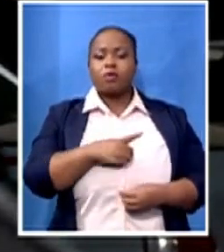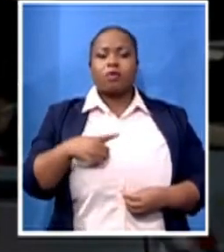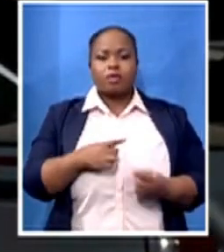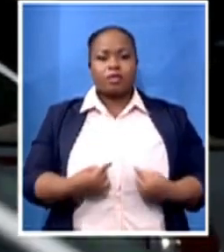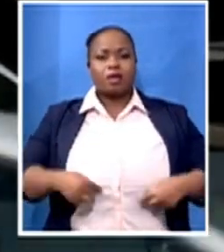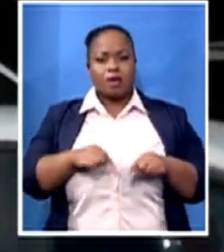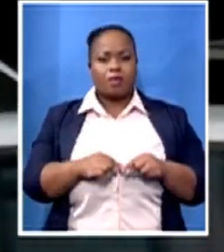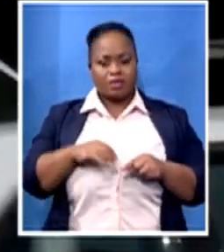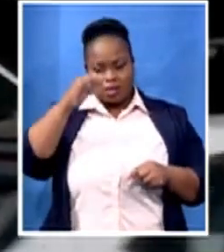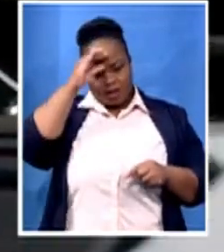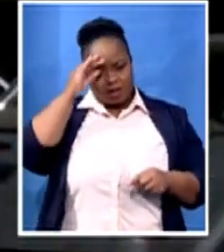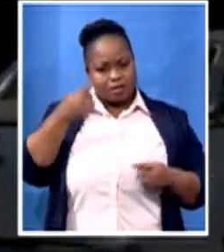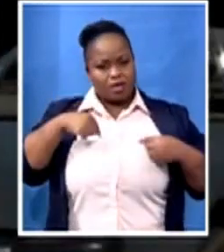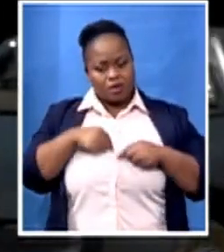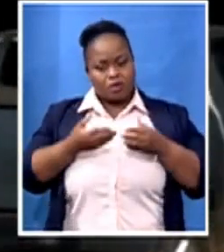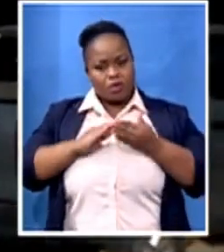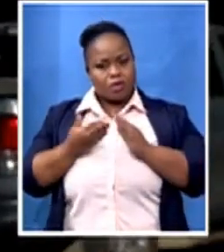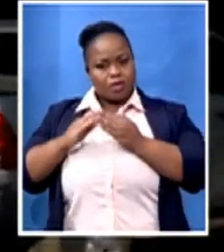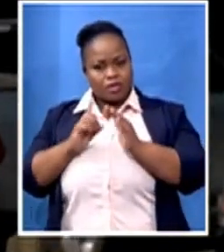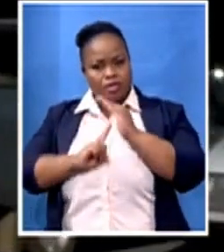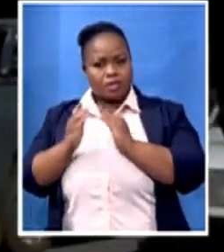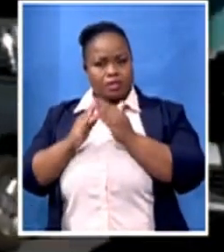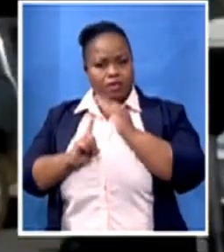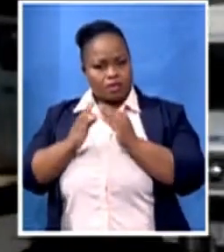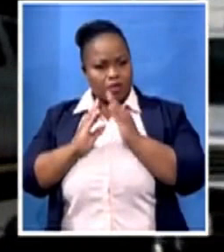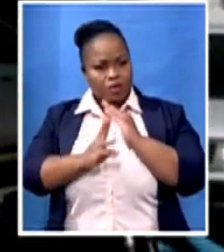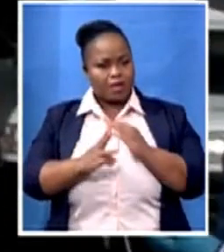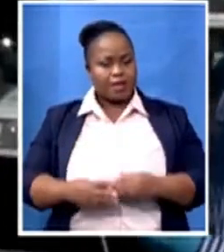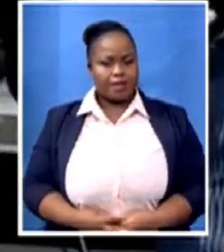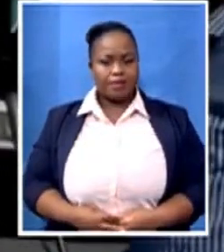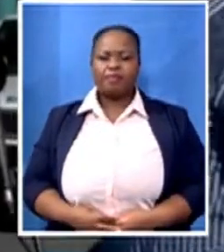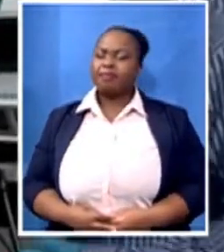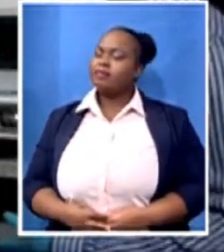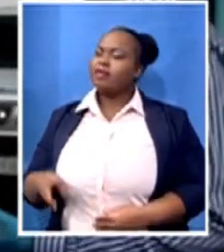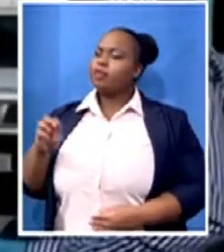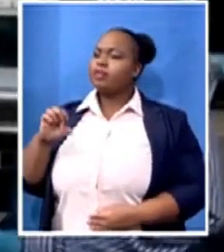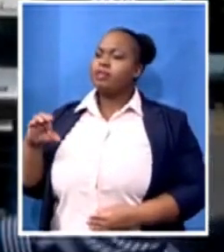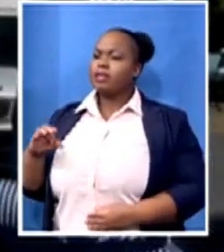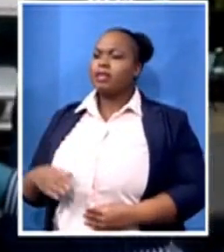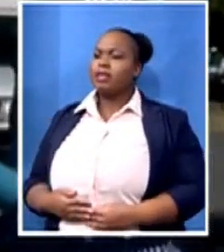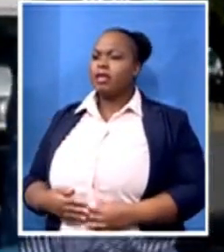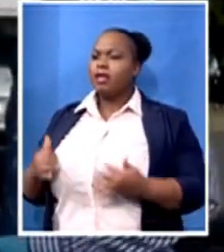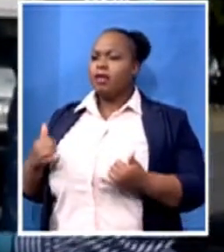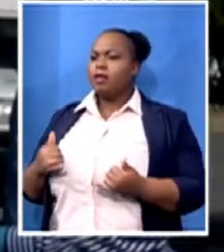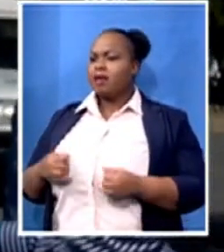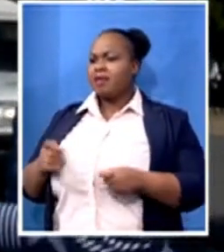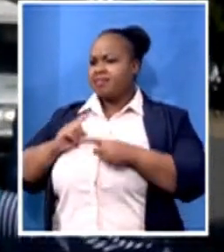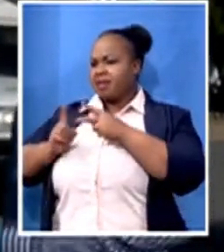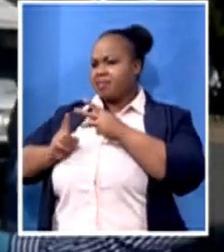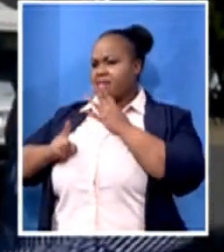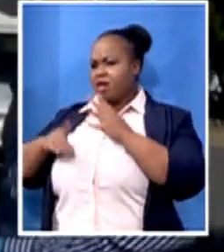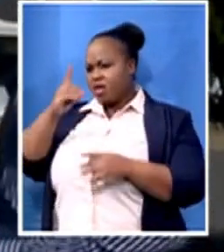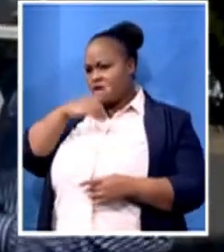Let me see, which kinds of fields are they, and what do they consist of, what are their expertise,